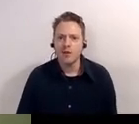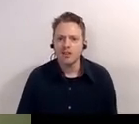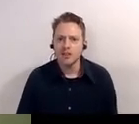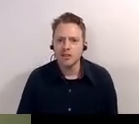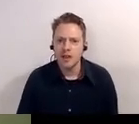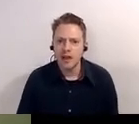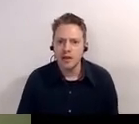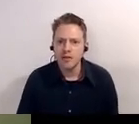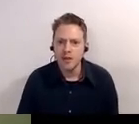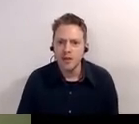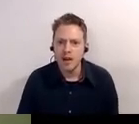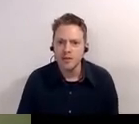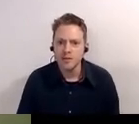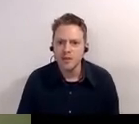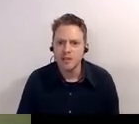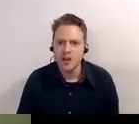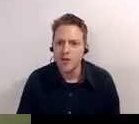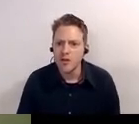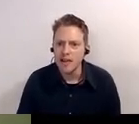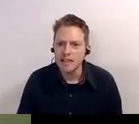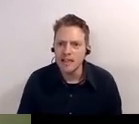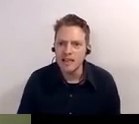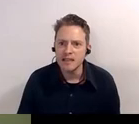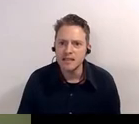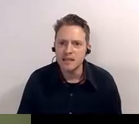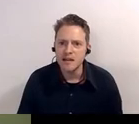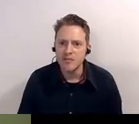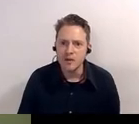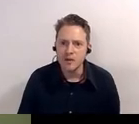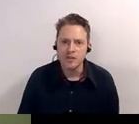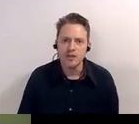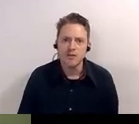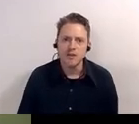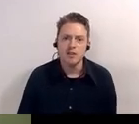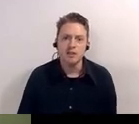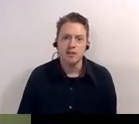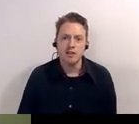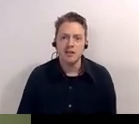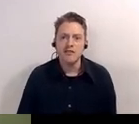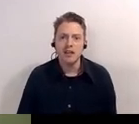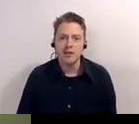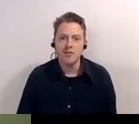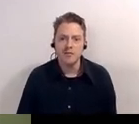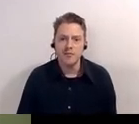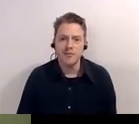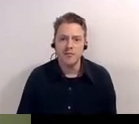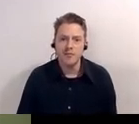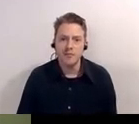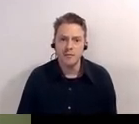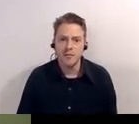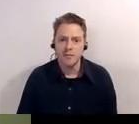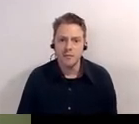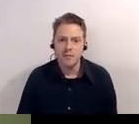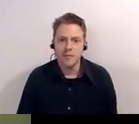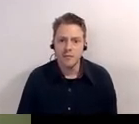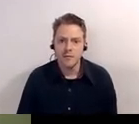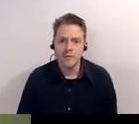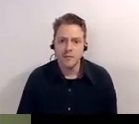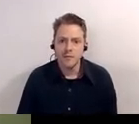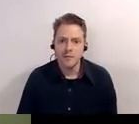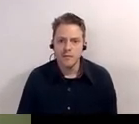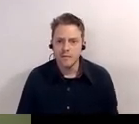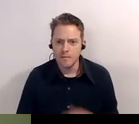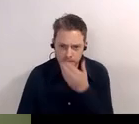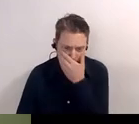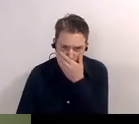couple other questions uh peter hymas wants to know are there any descendants of bartlett durham that are still still live here i don't know